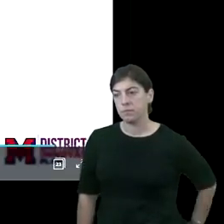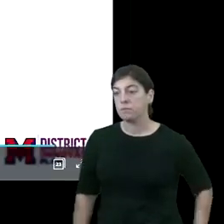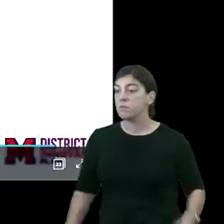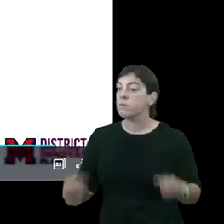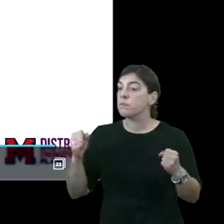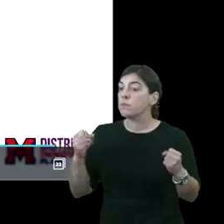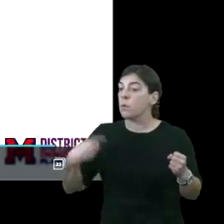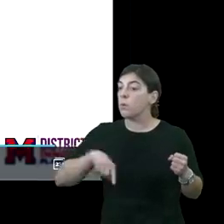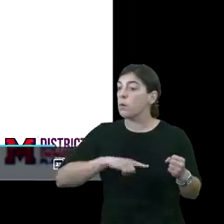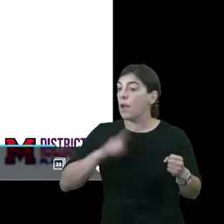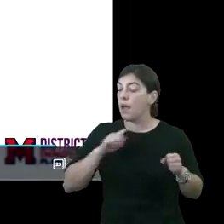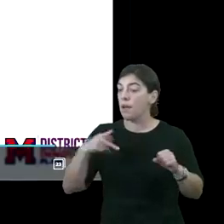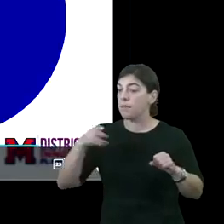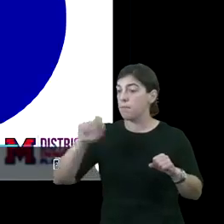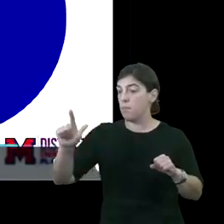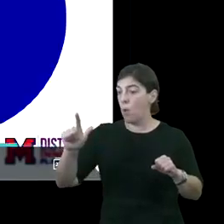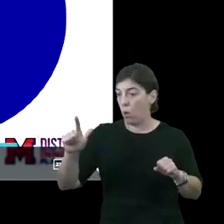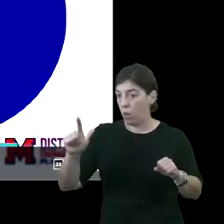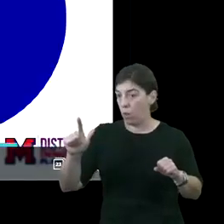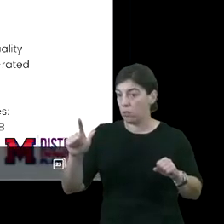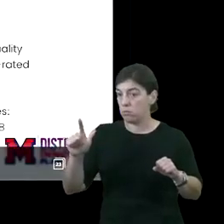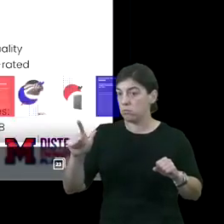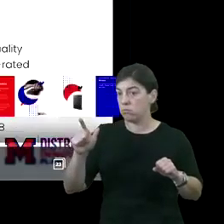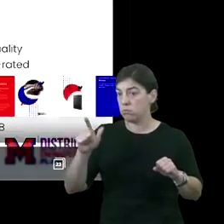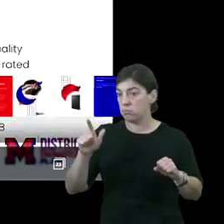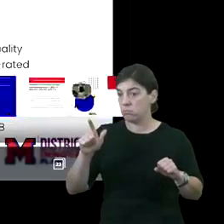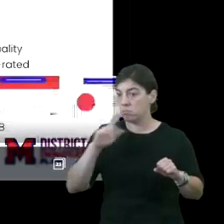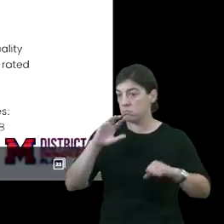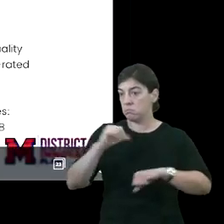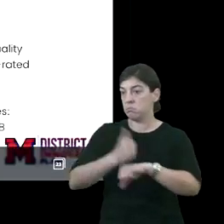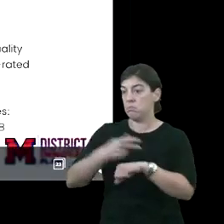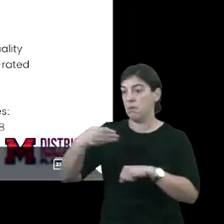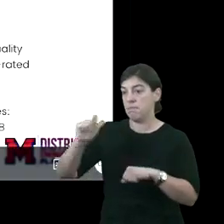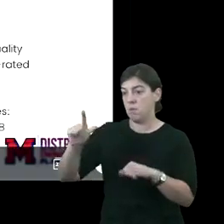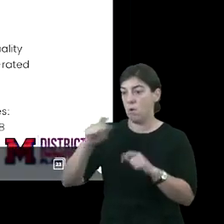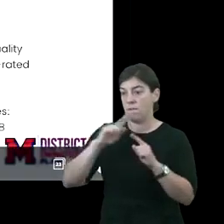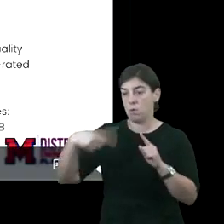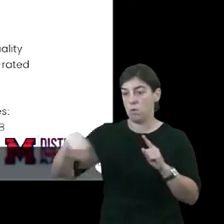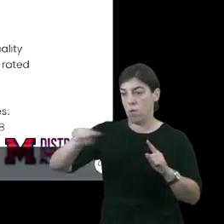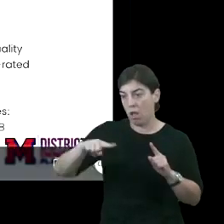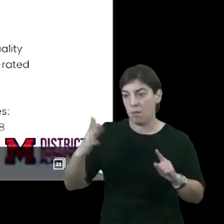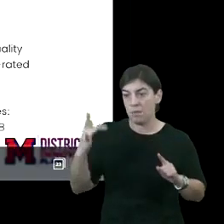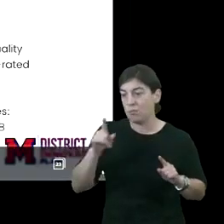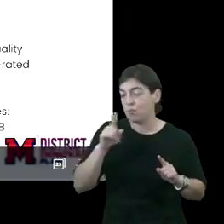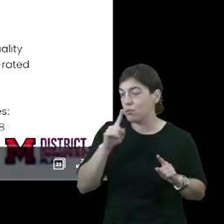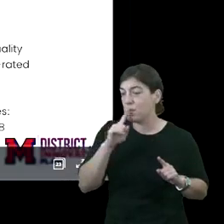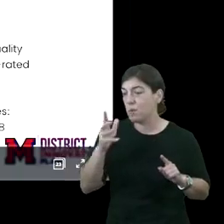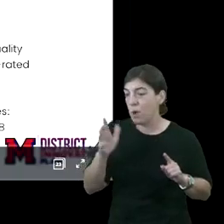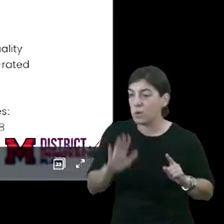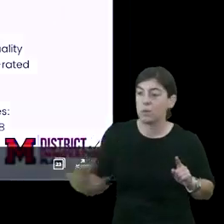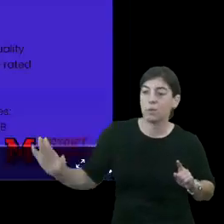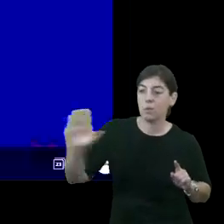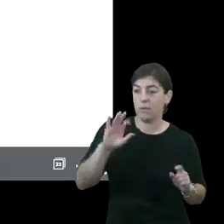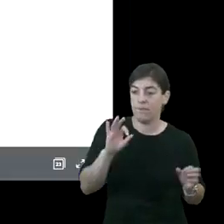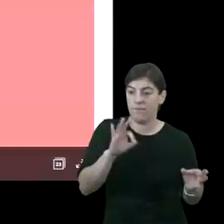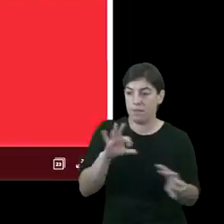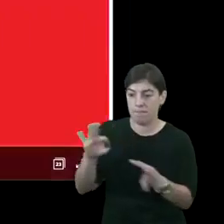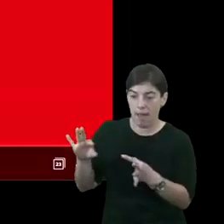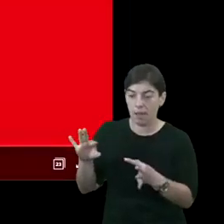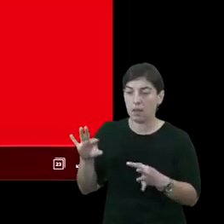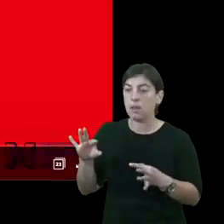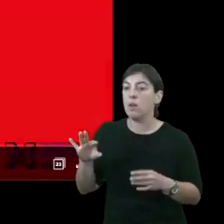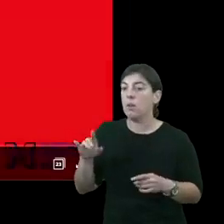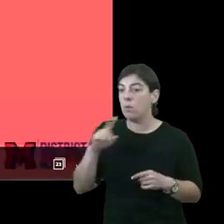So we have a poll that we would like to initiate at this time with you because we really want your feedback and we really